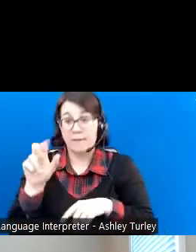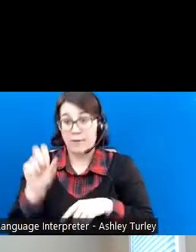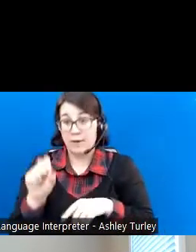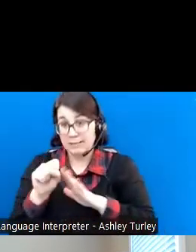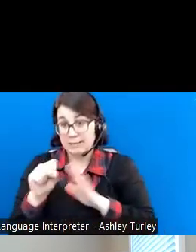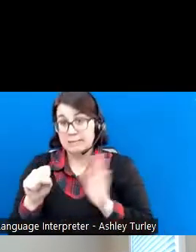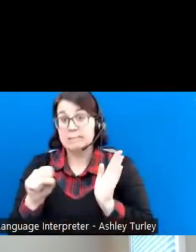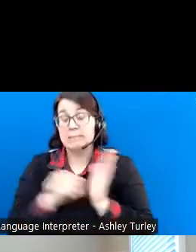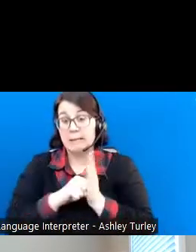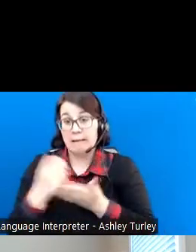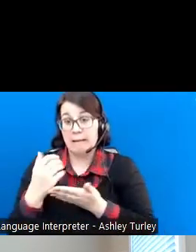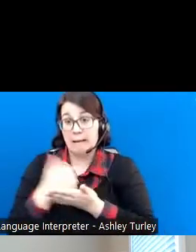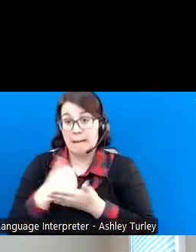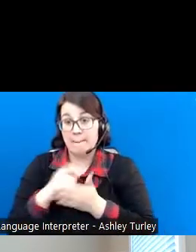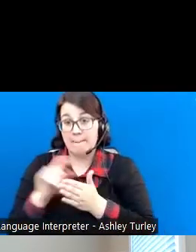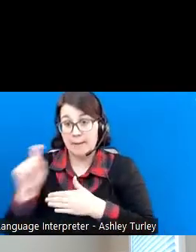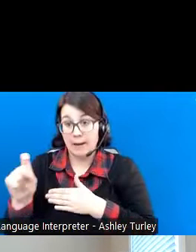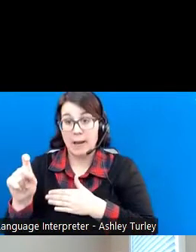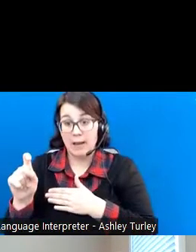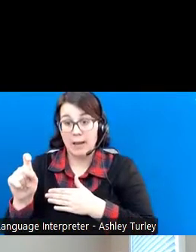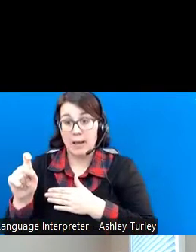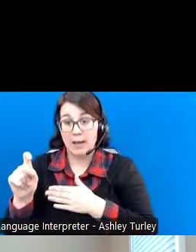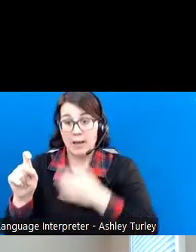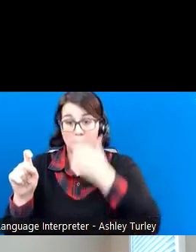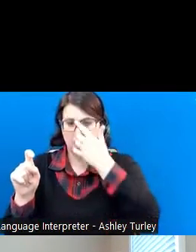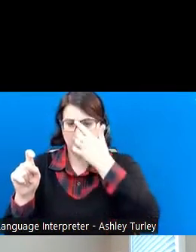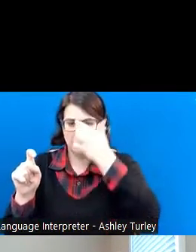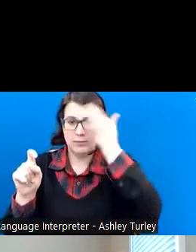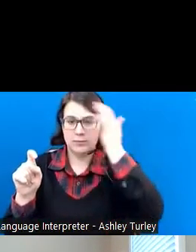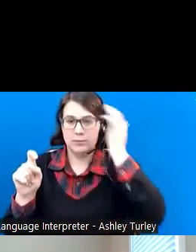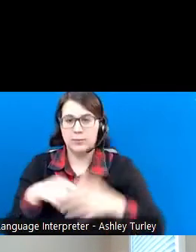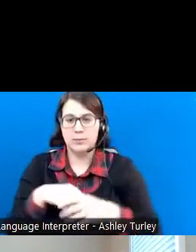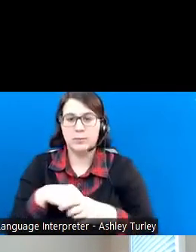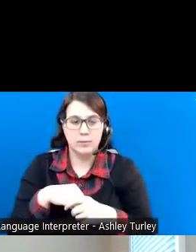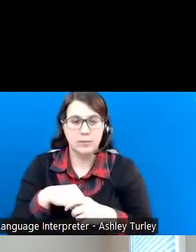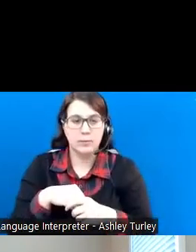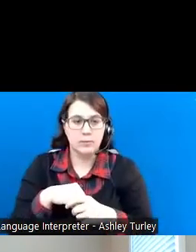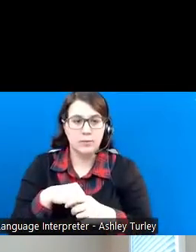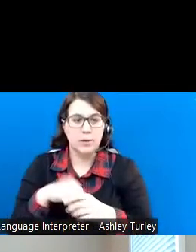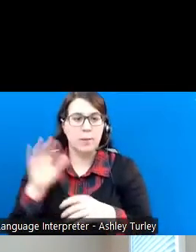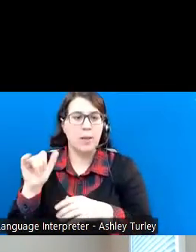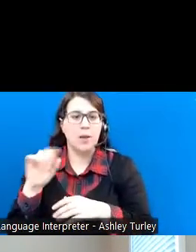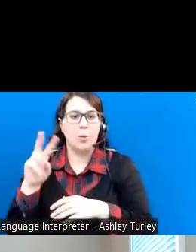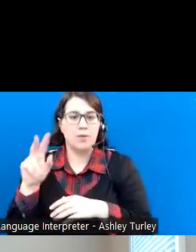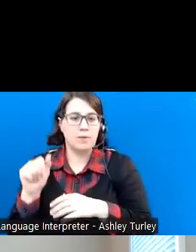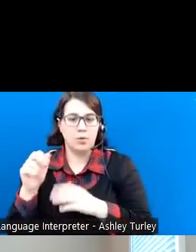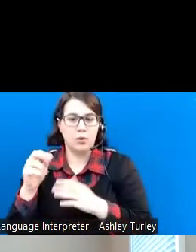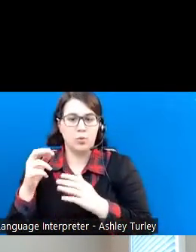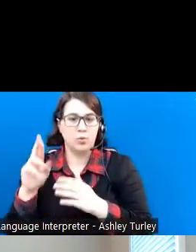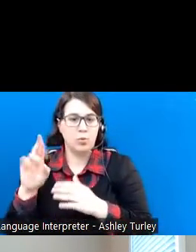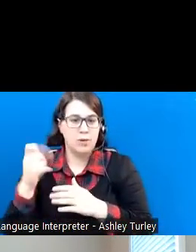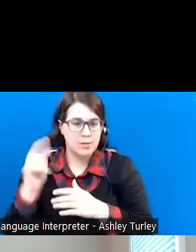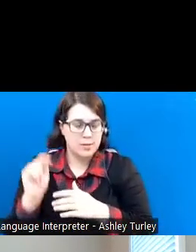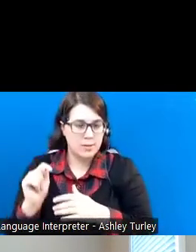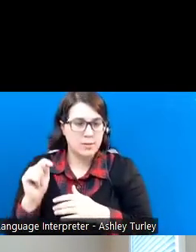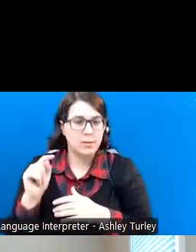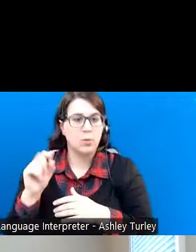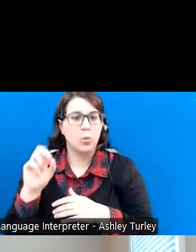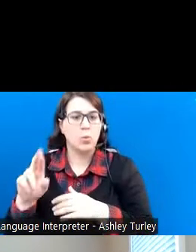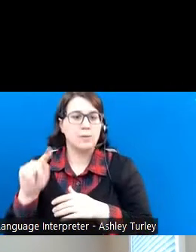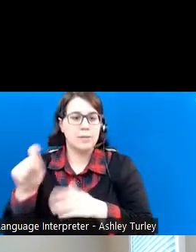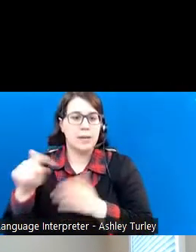deduction for all contributions made into the WV ABLE account by the West Virginia resident and taxpayer. When the account